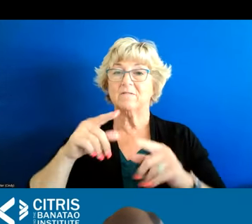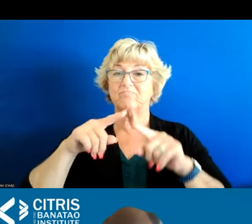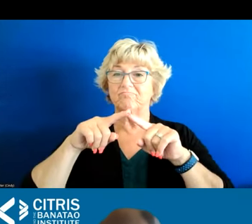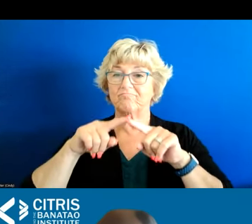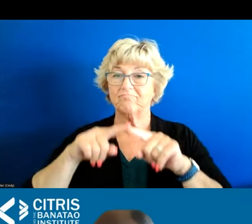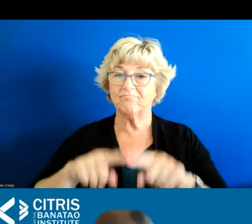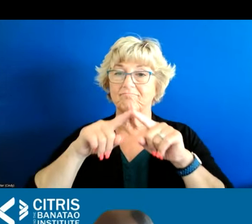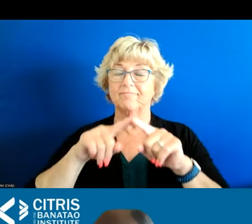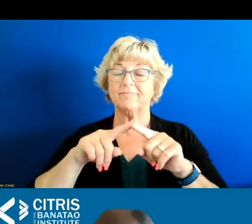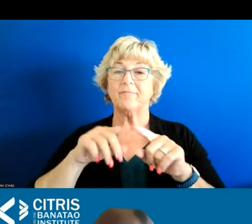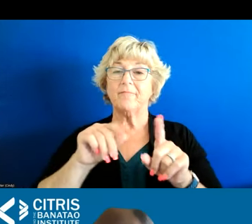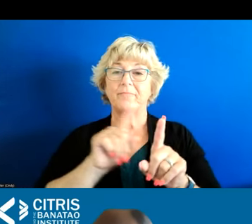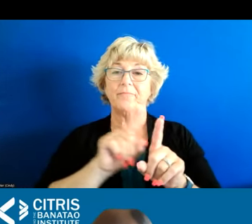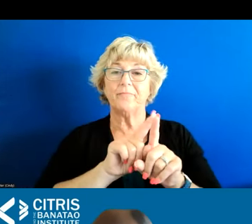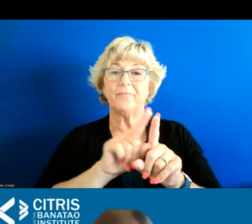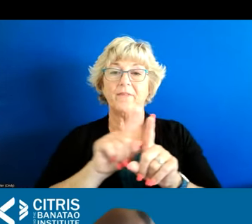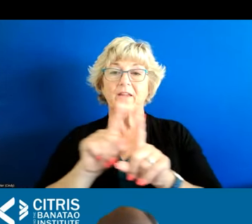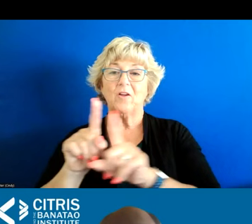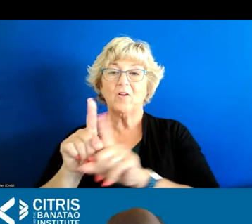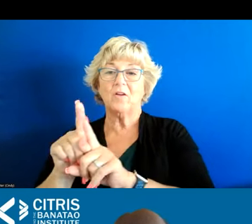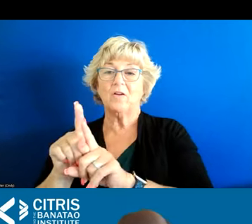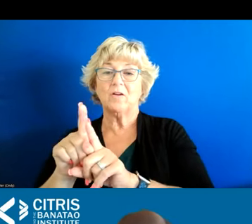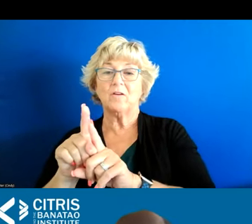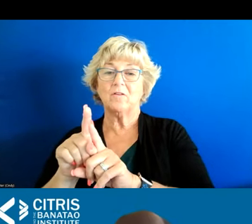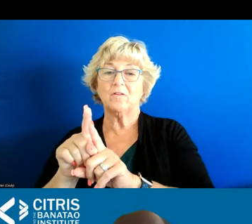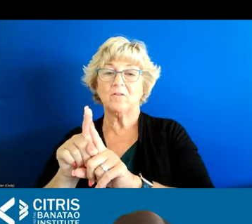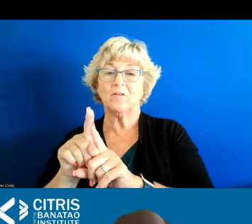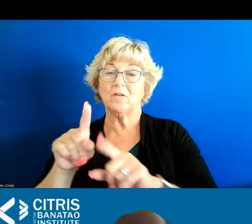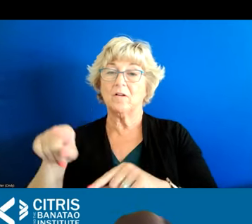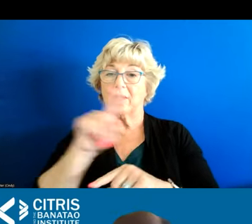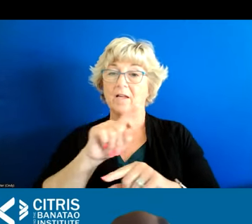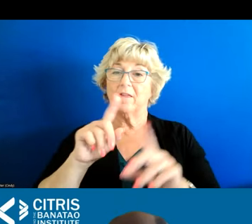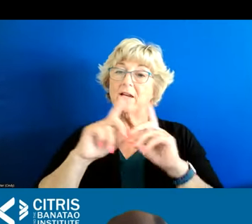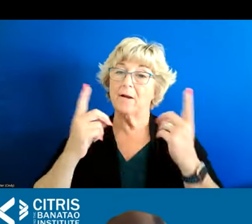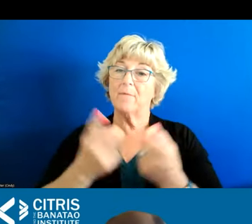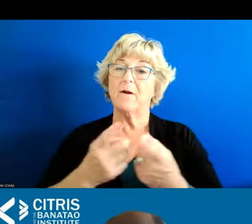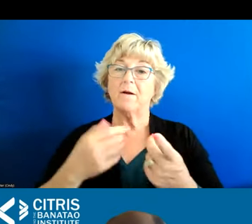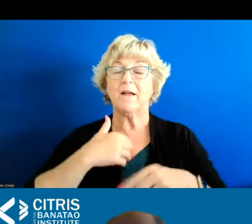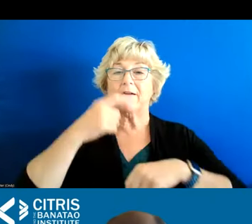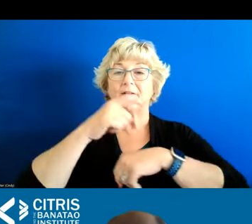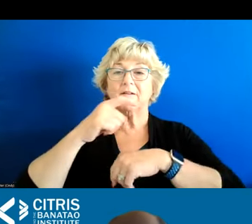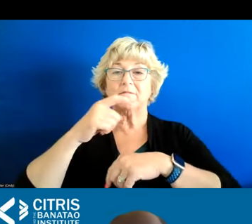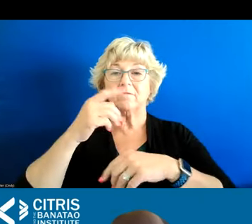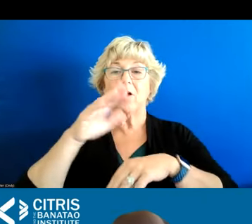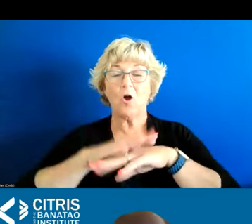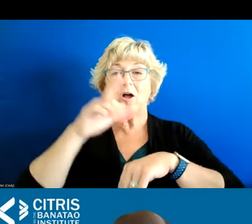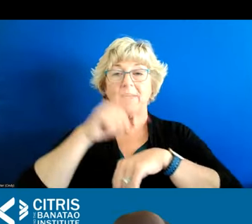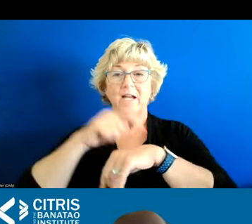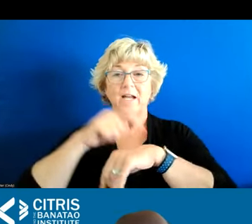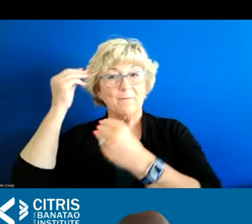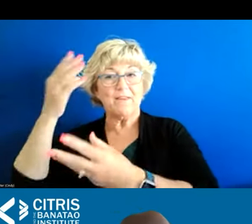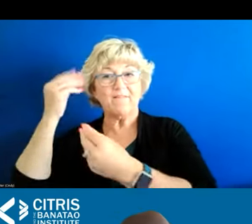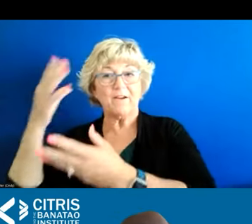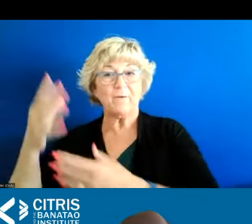that it also gives the department as well as policy makers timely and responsive information and finally